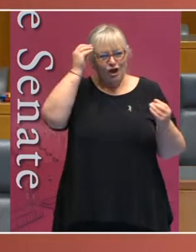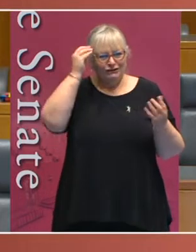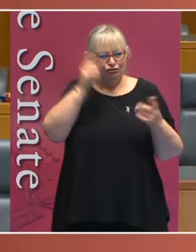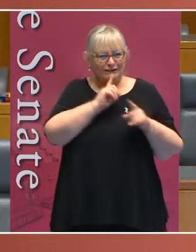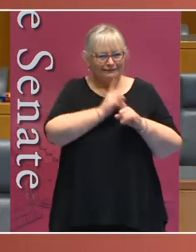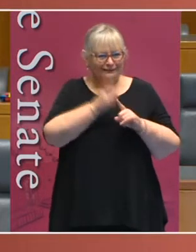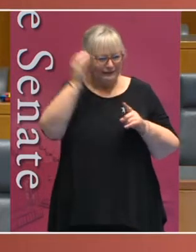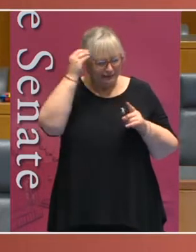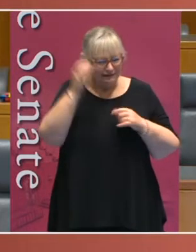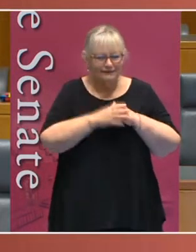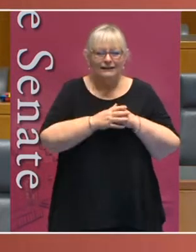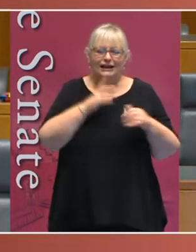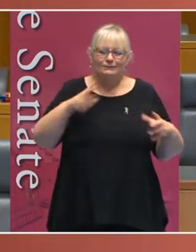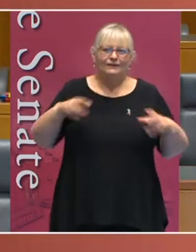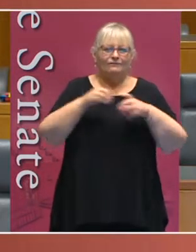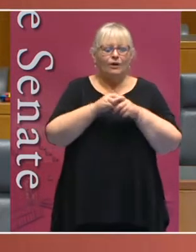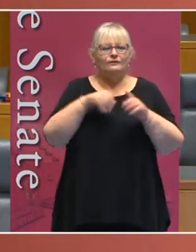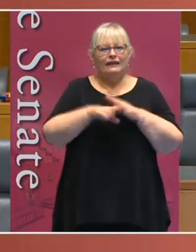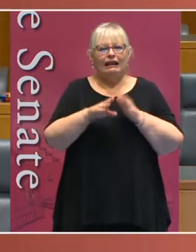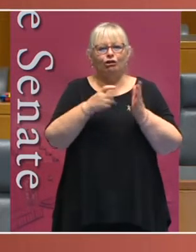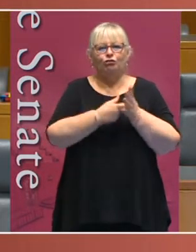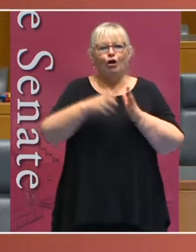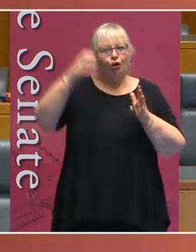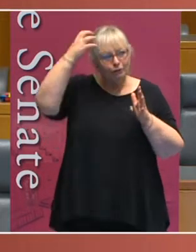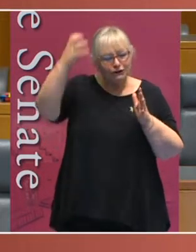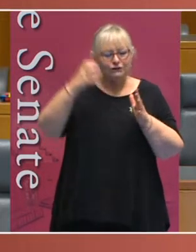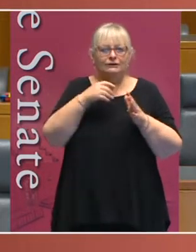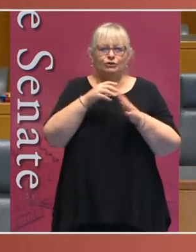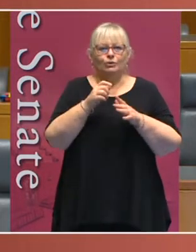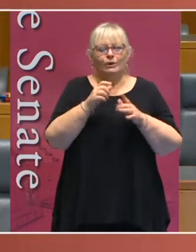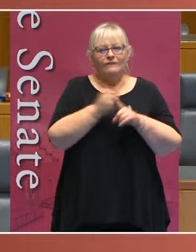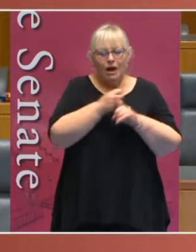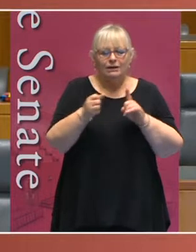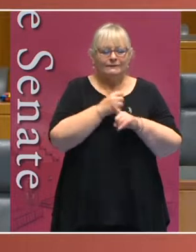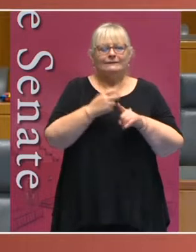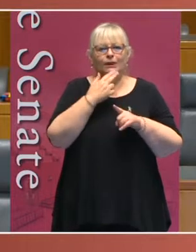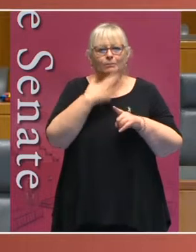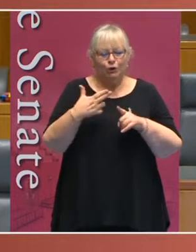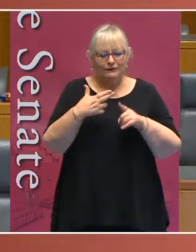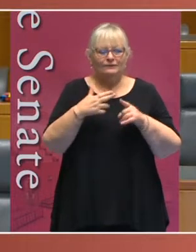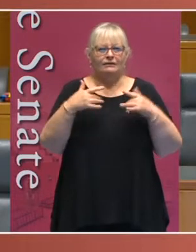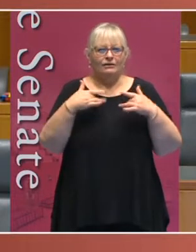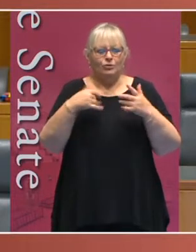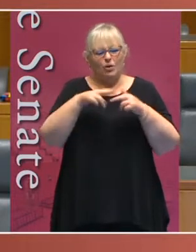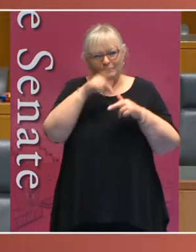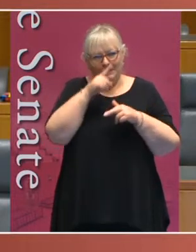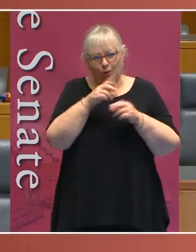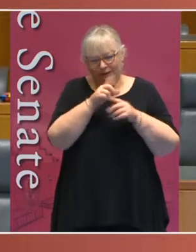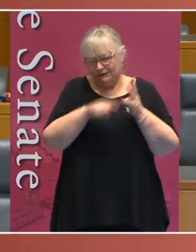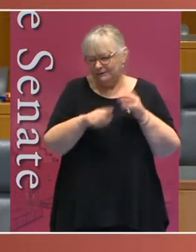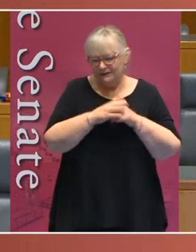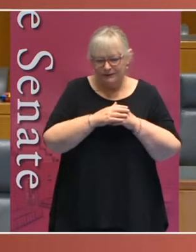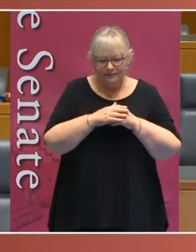Commission's engagement with the Royal Commission into violence, abuse, neglect and exploitation of people with disabilities.